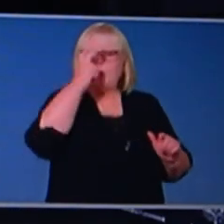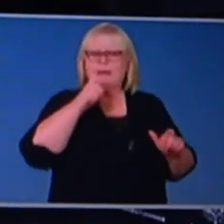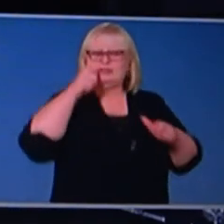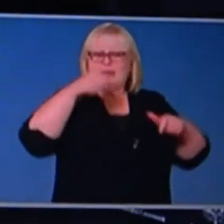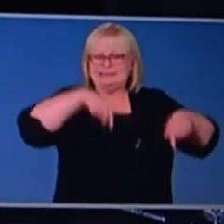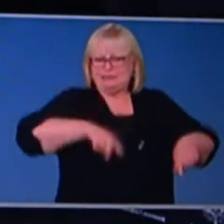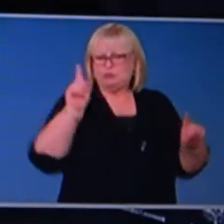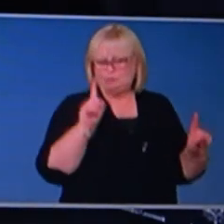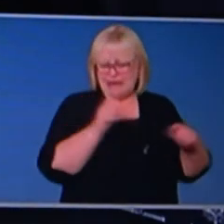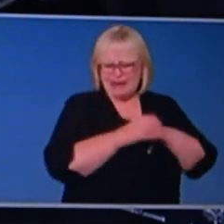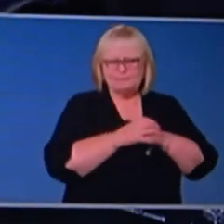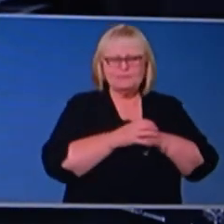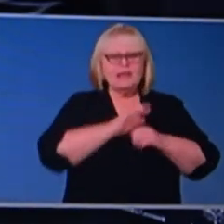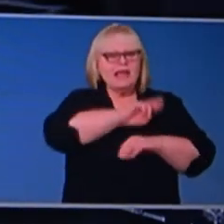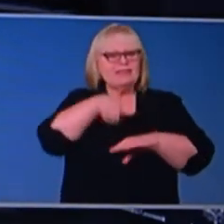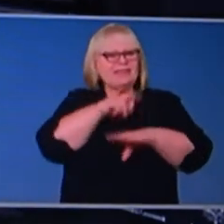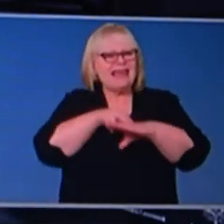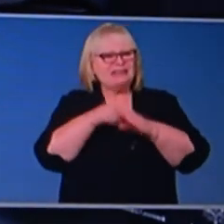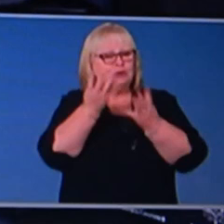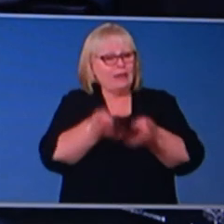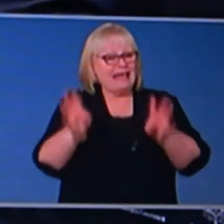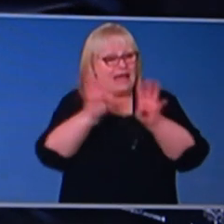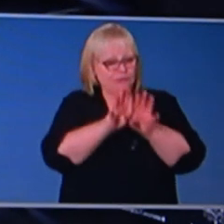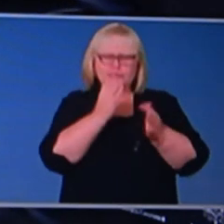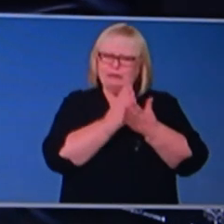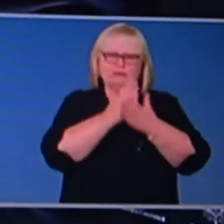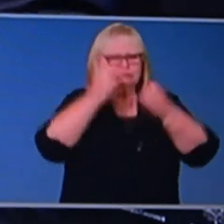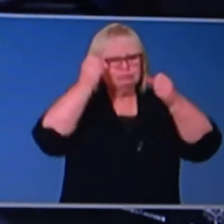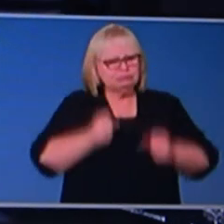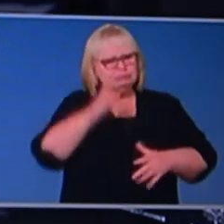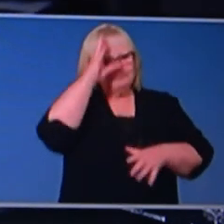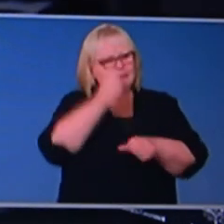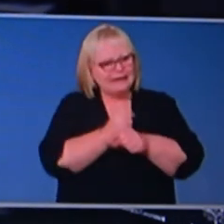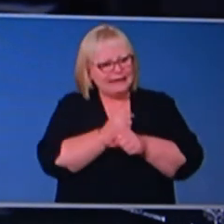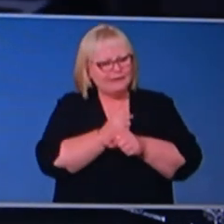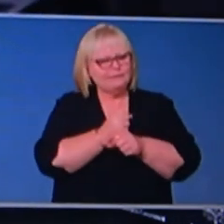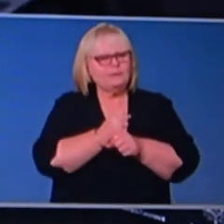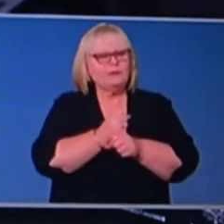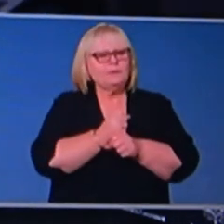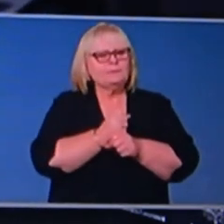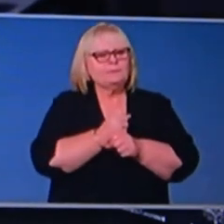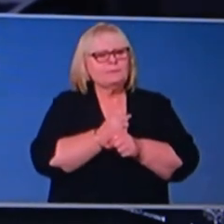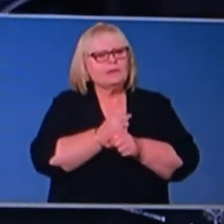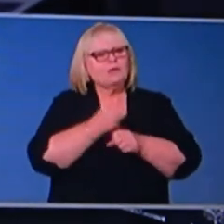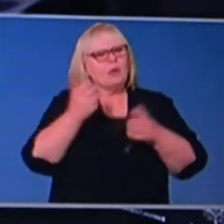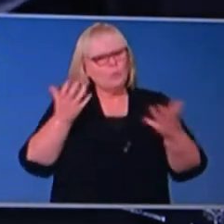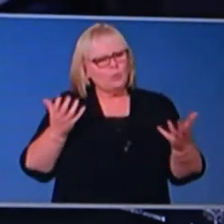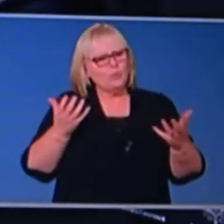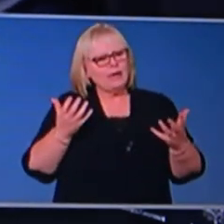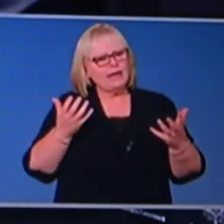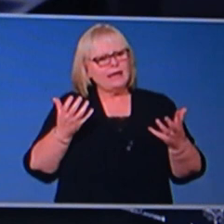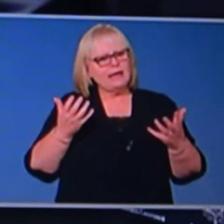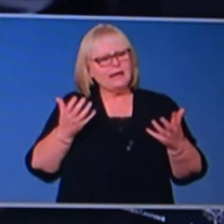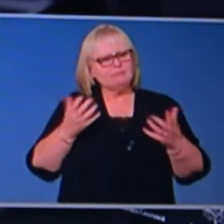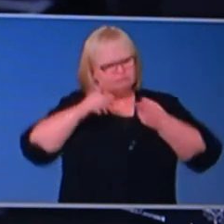As you know, with National Cabinet has had a very strong view about the need to ensure that its position, that it is held